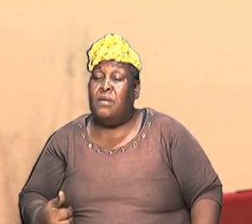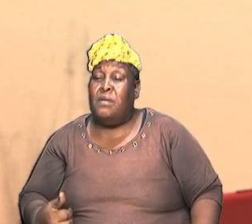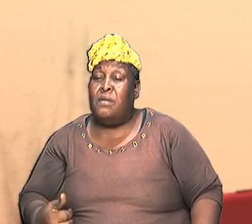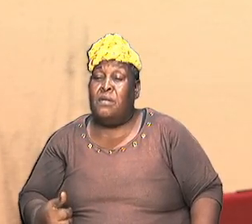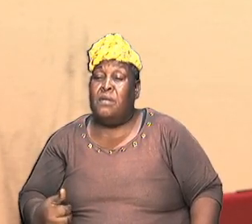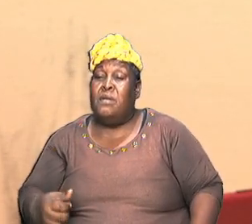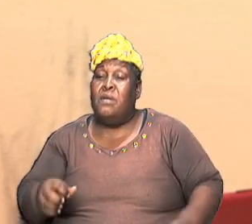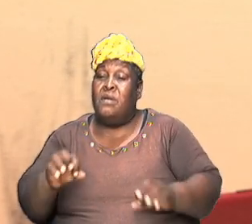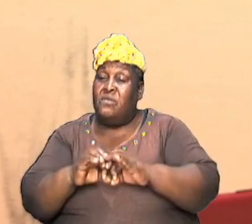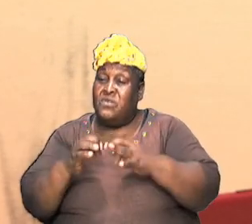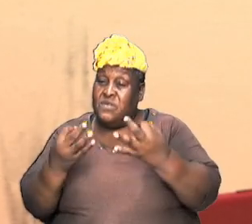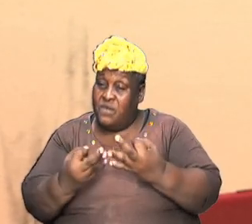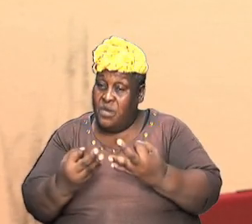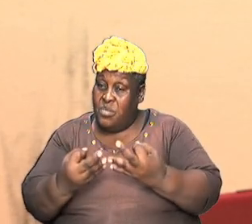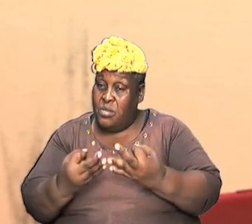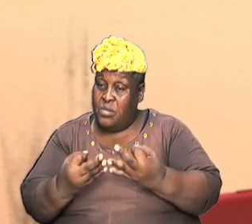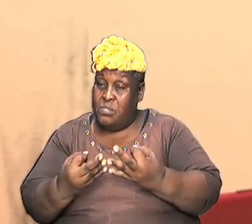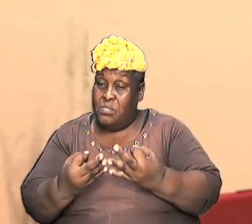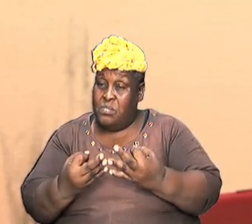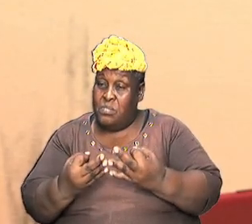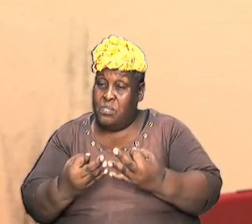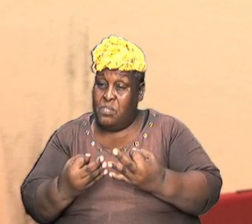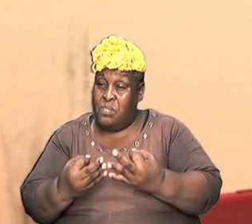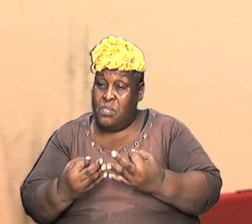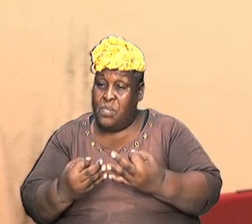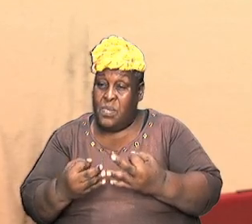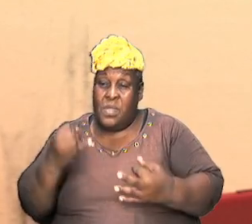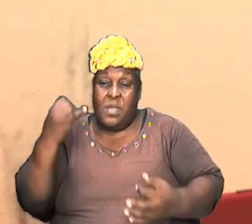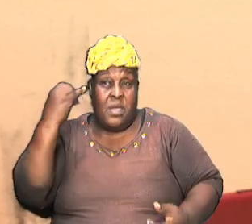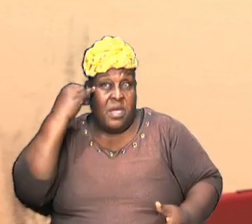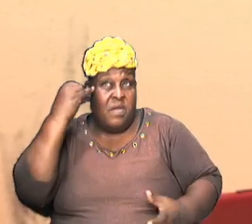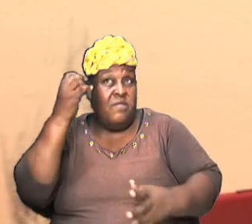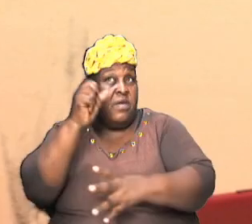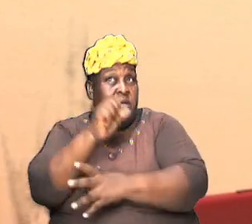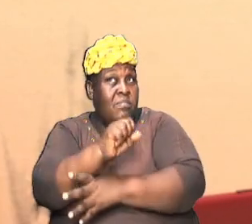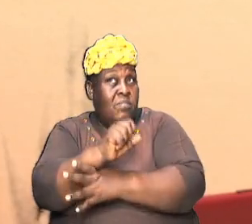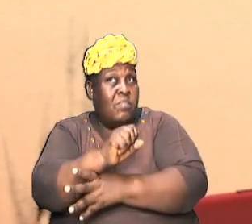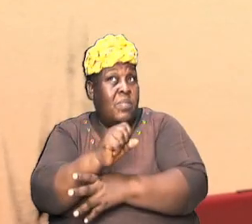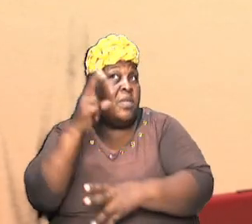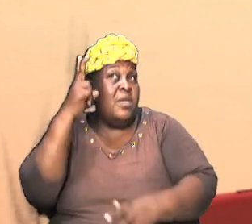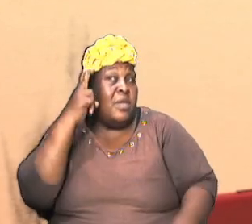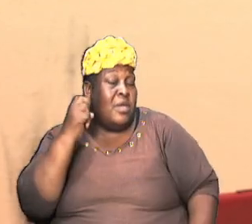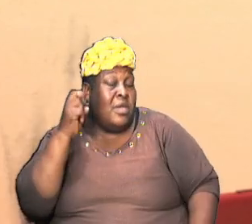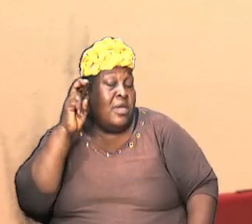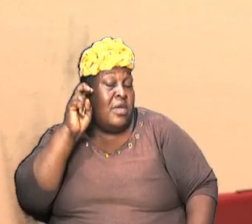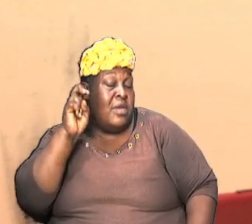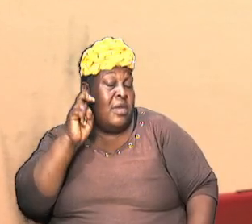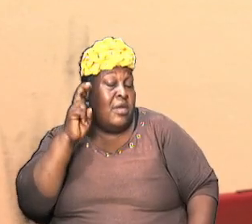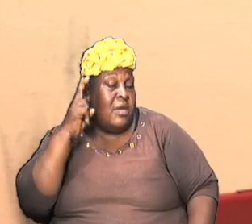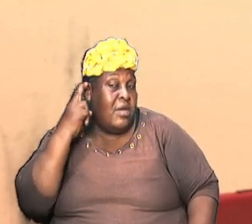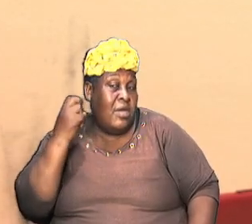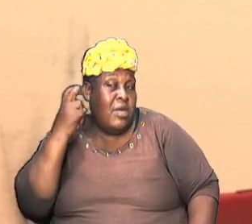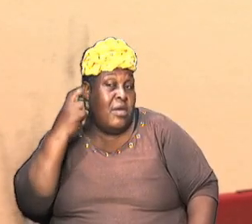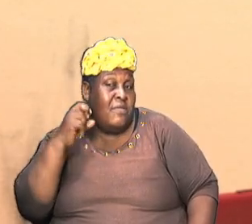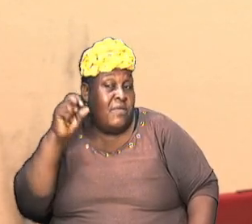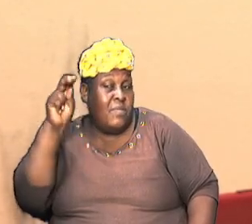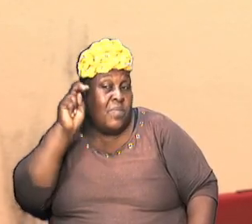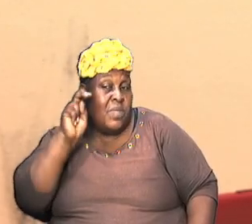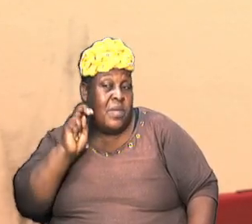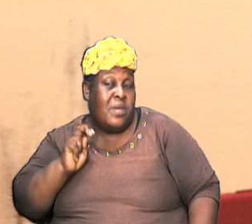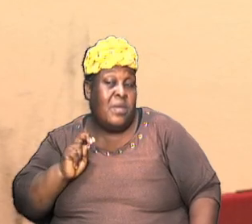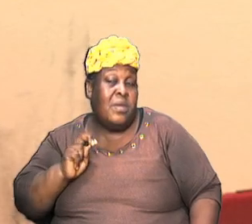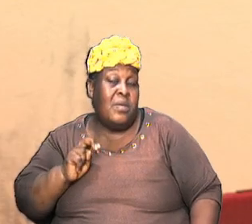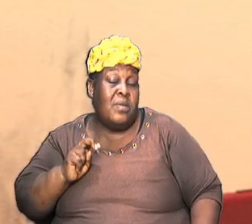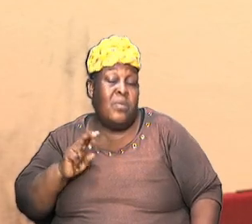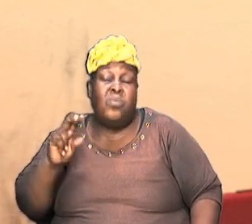descendants if Abraham was hearing from Noah no wonder he